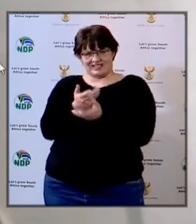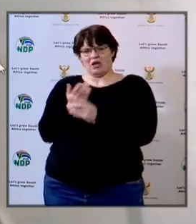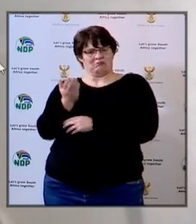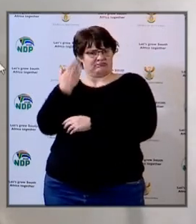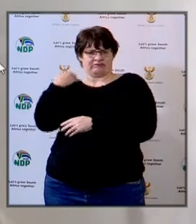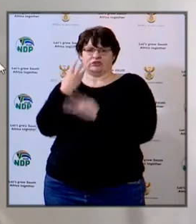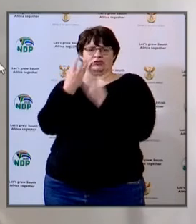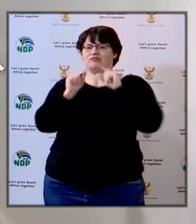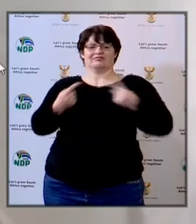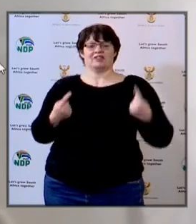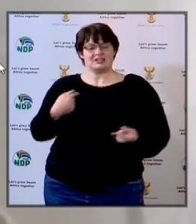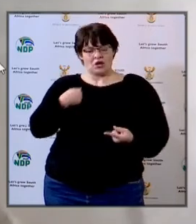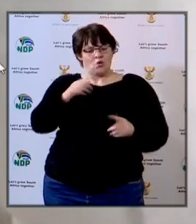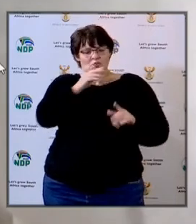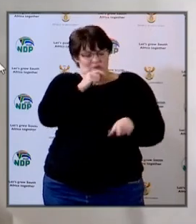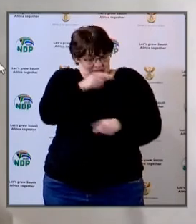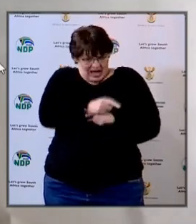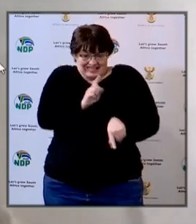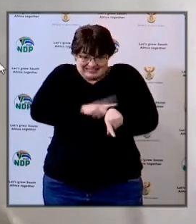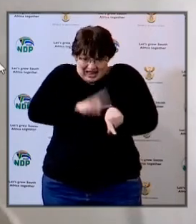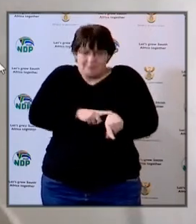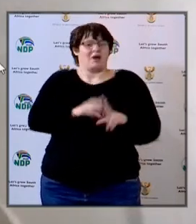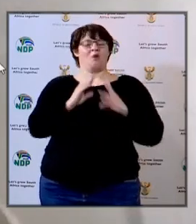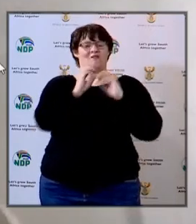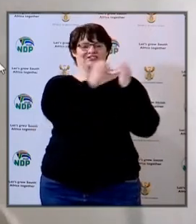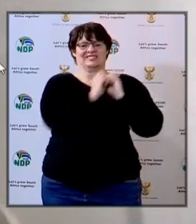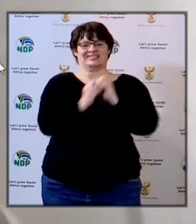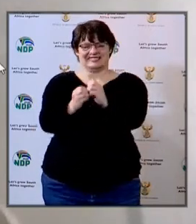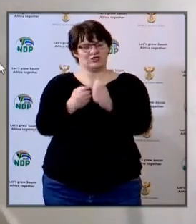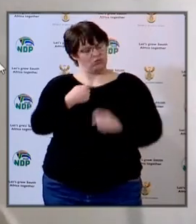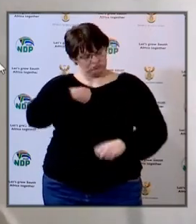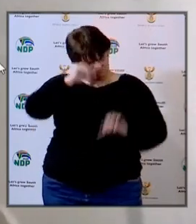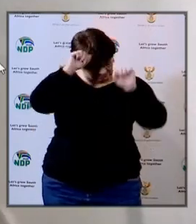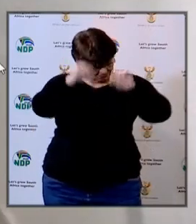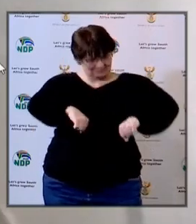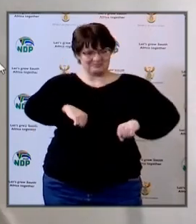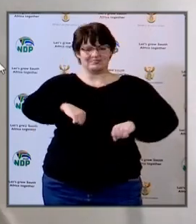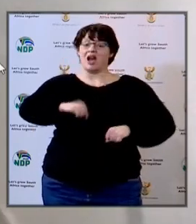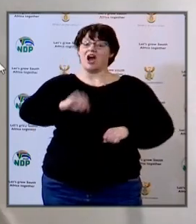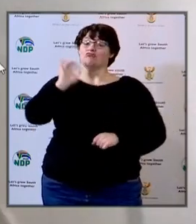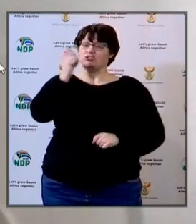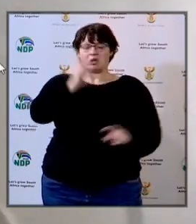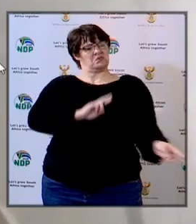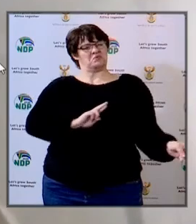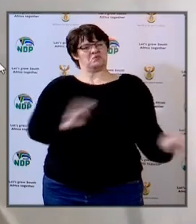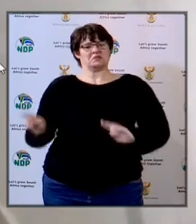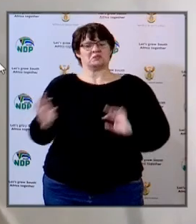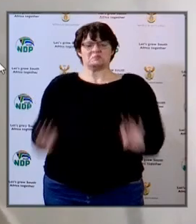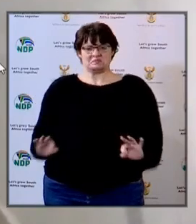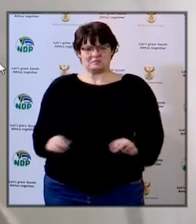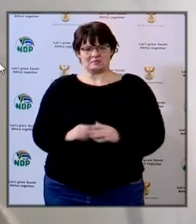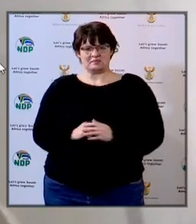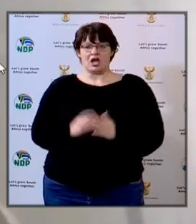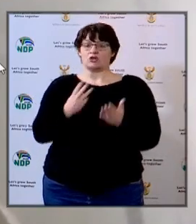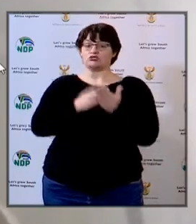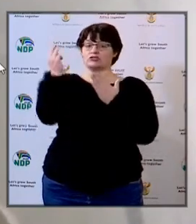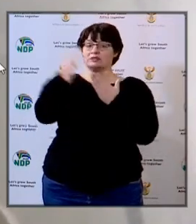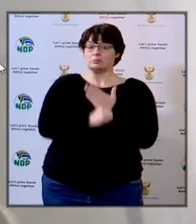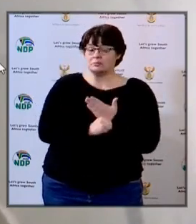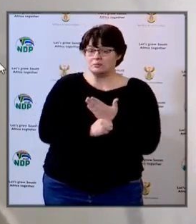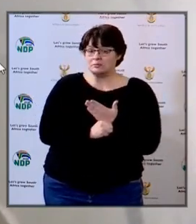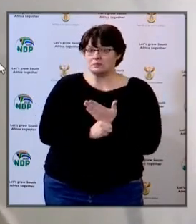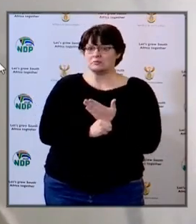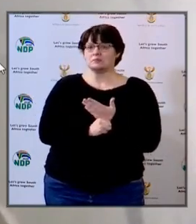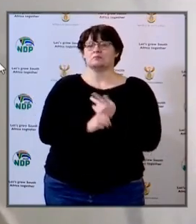in the past so yes as a free state we can confirm that we are ready and the curriculum streams